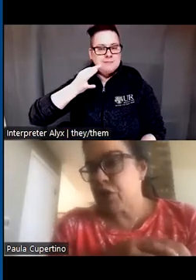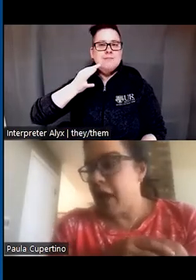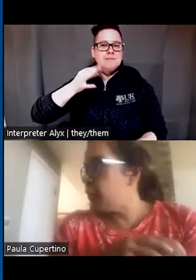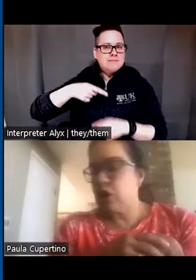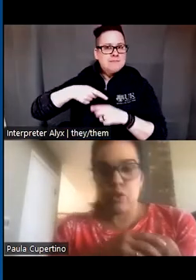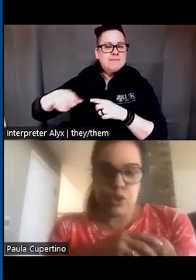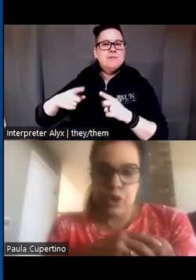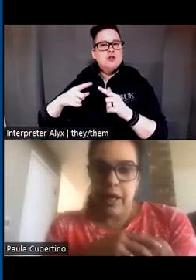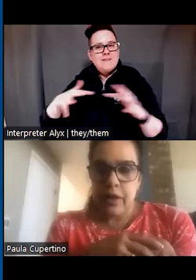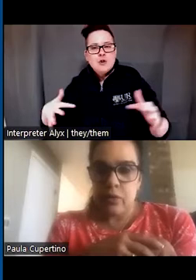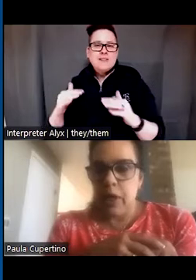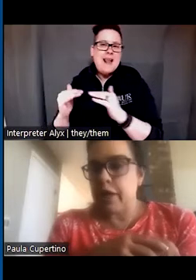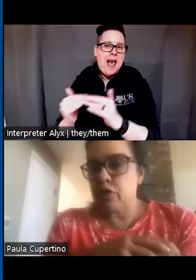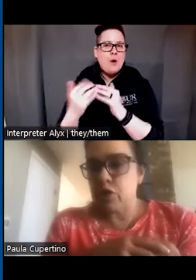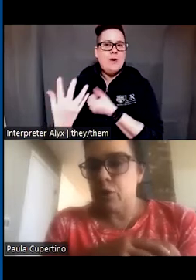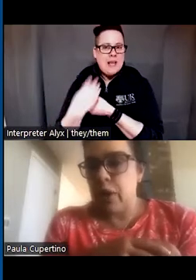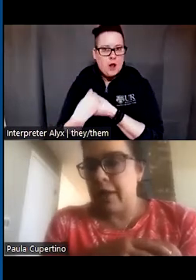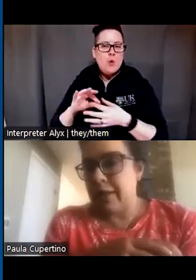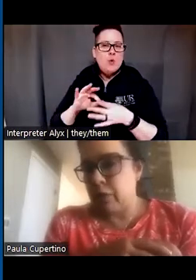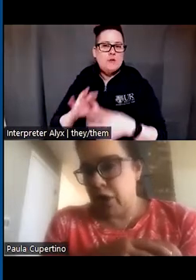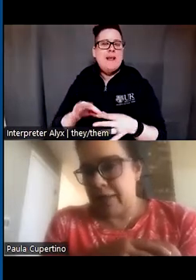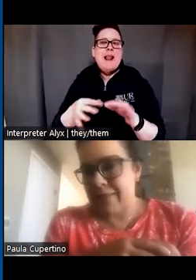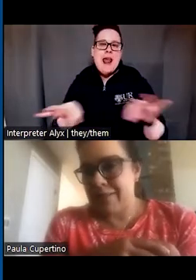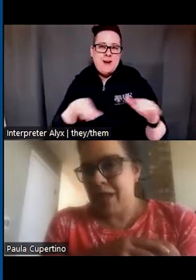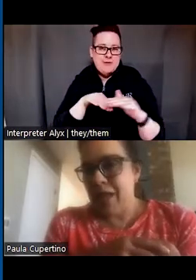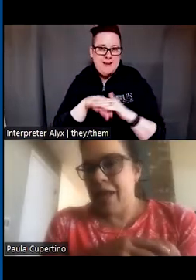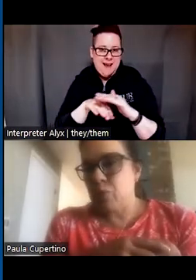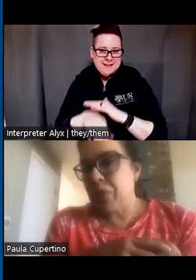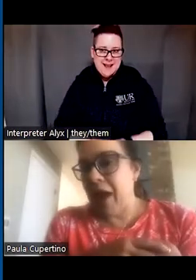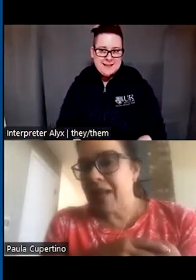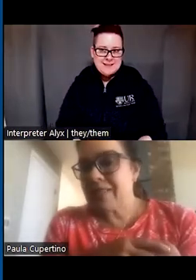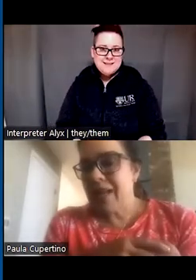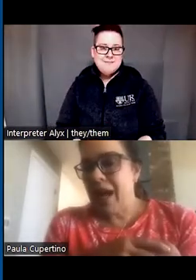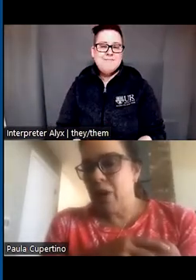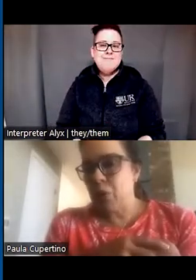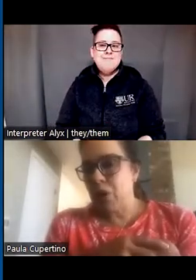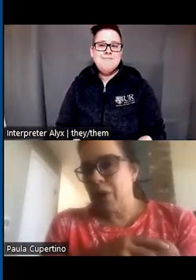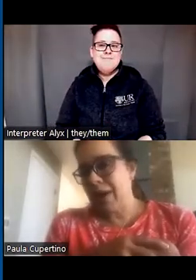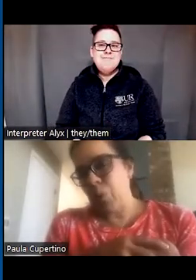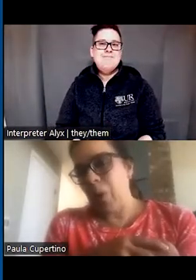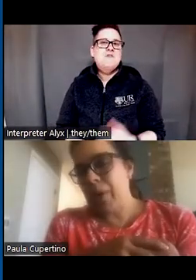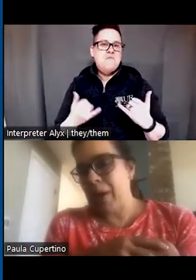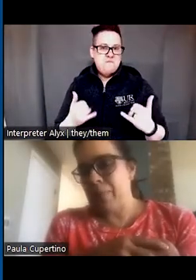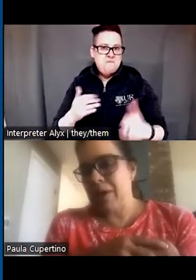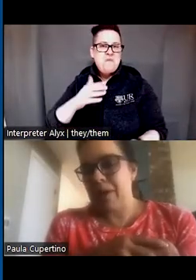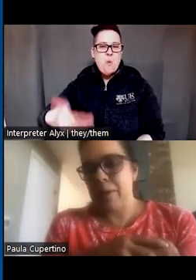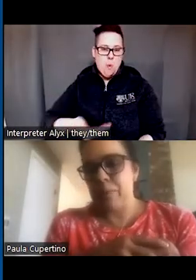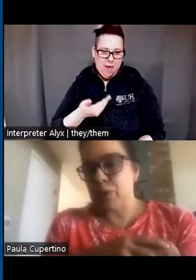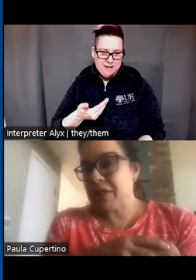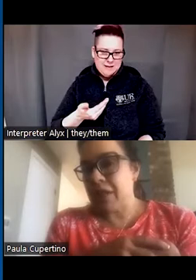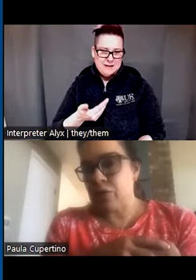diversity, equity, and inclusion related to language access. And with that, I will welcome